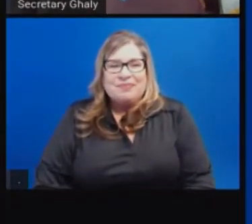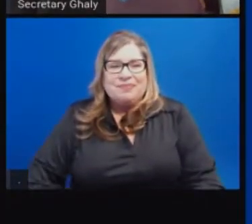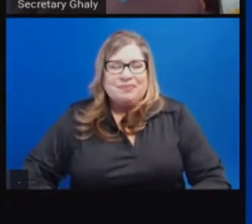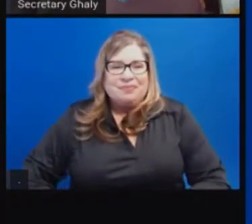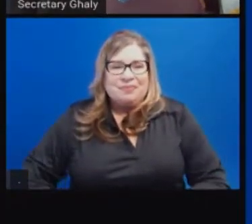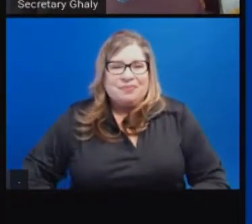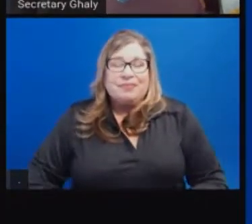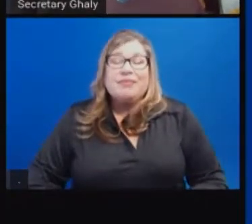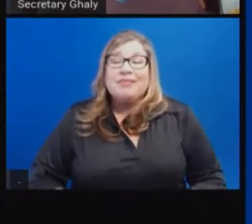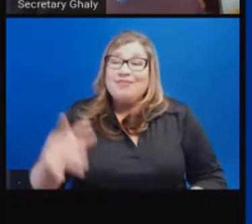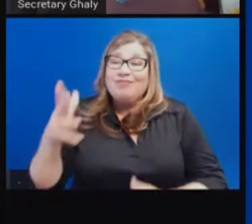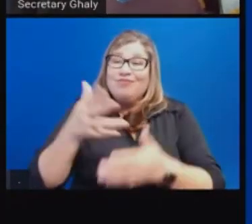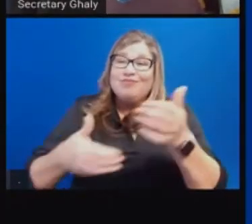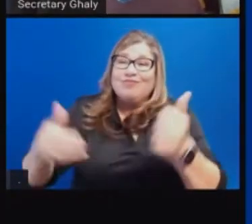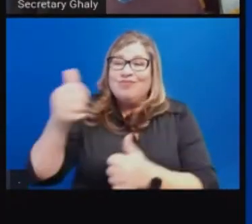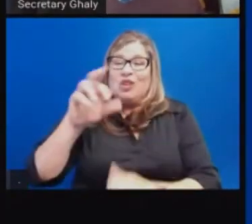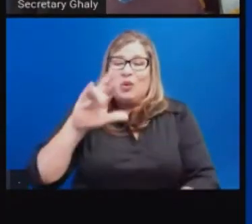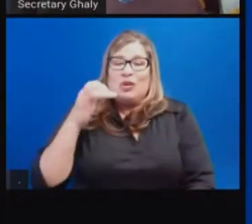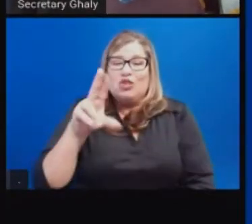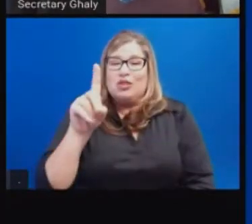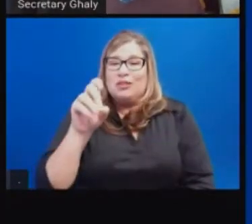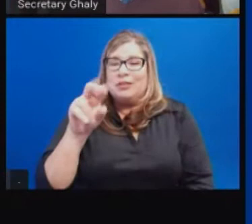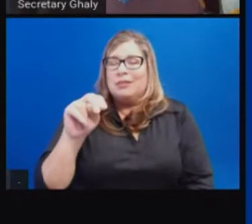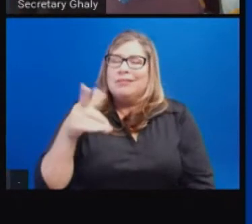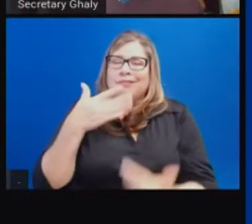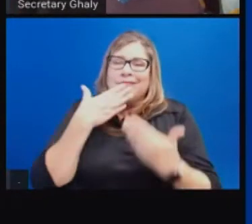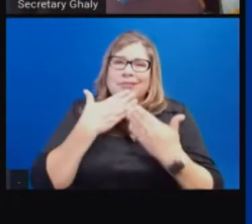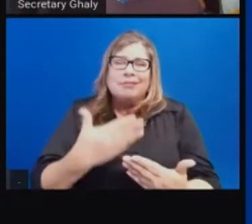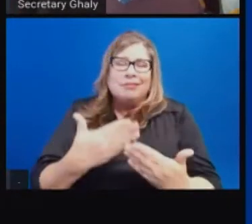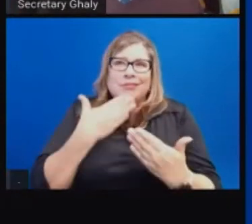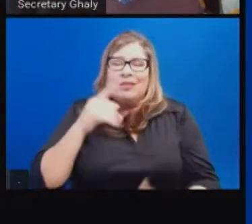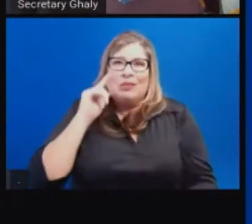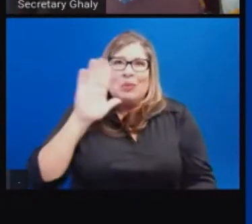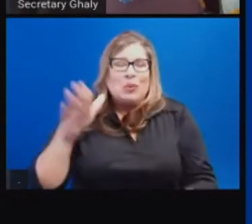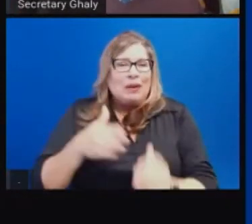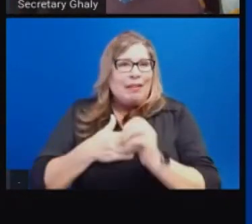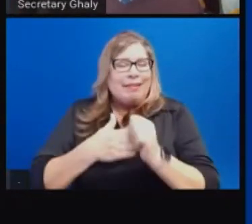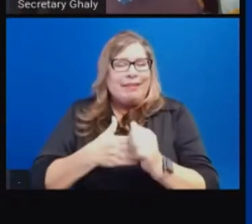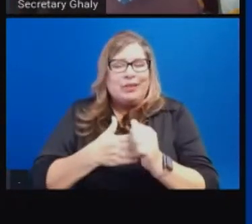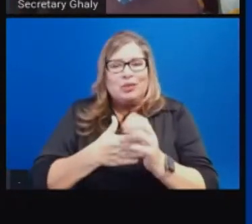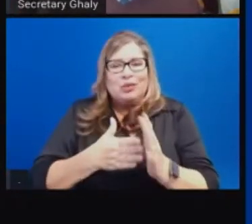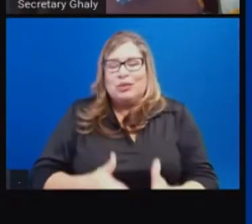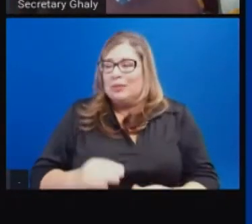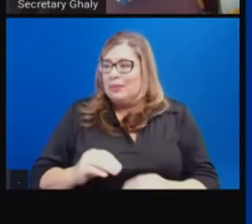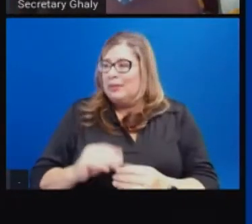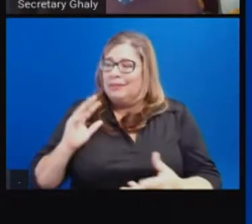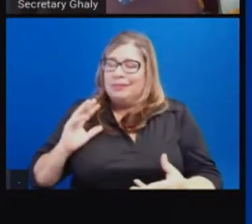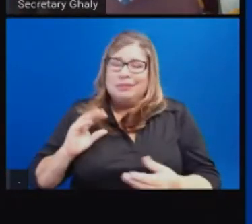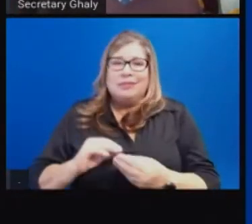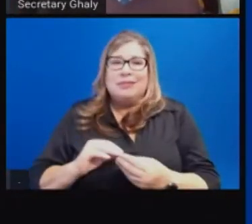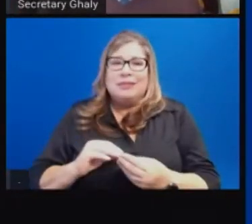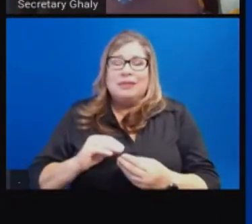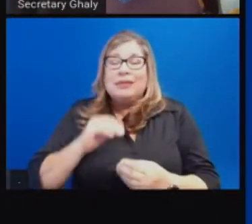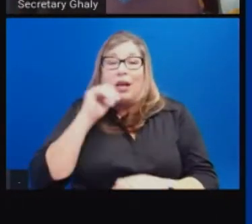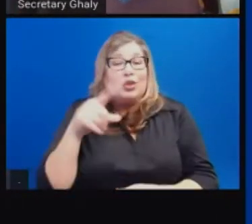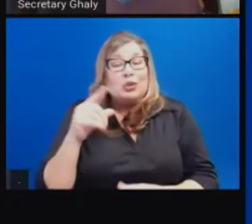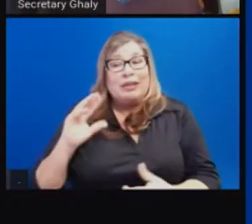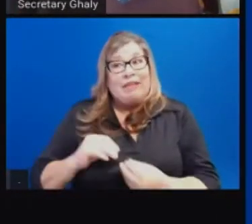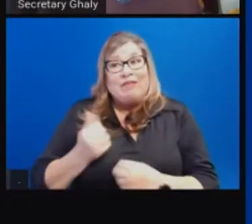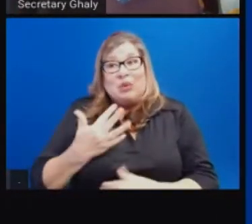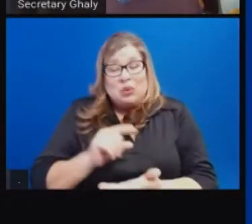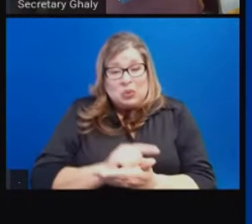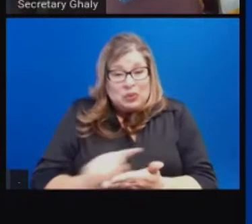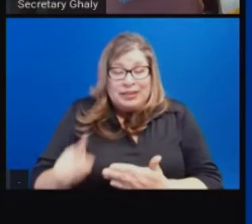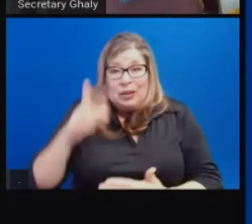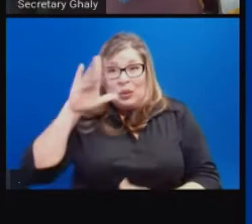Secretary Richardson, thank you and thanks for your leadership and not just what you've done over the past few weeks, you know, sleepless nights